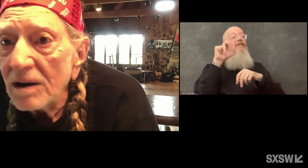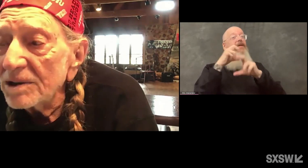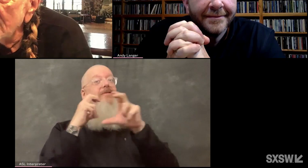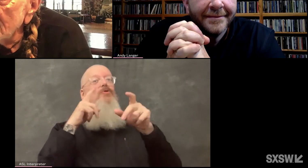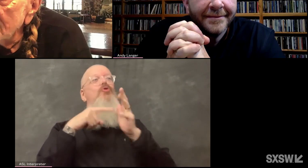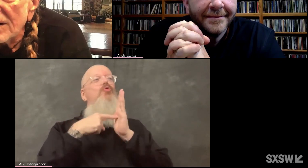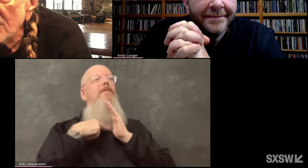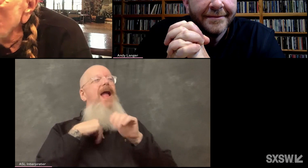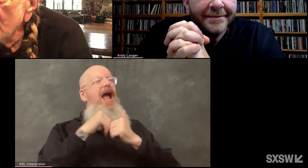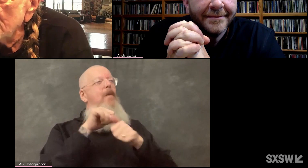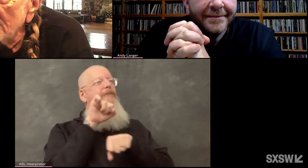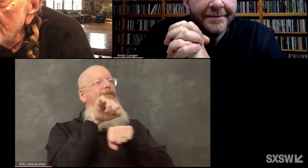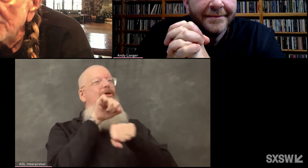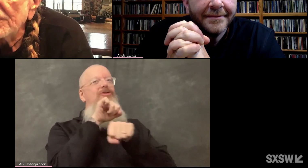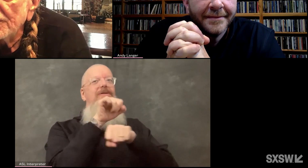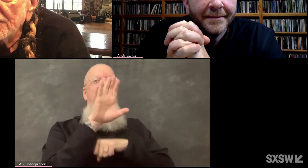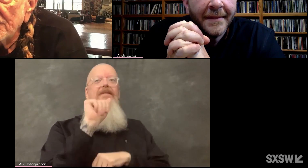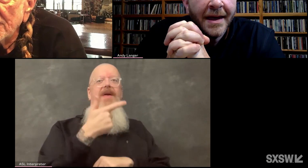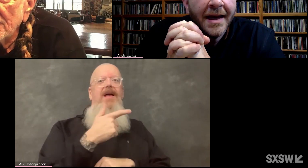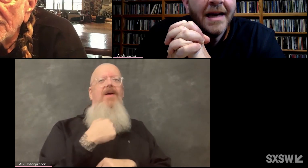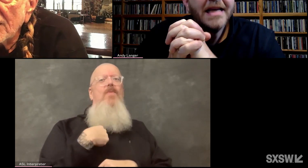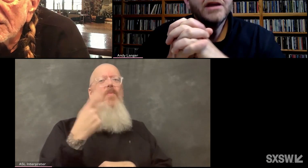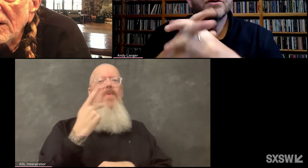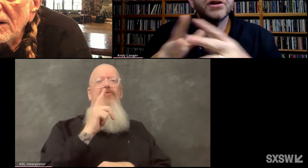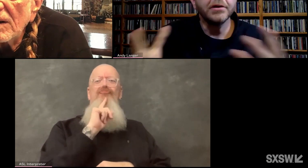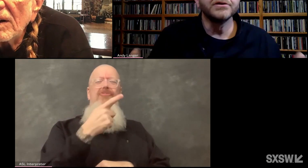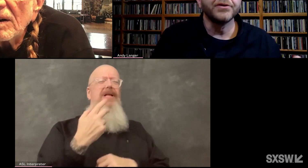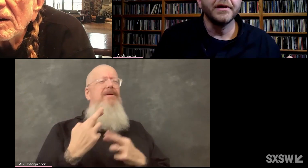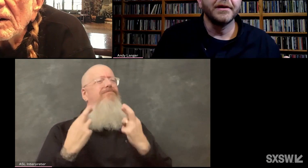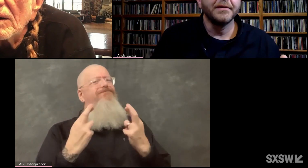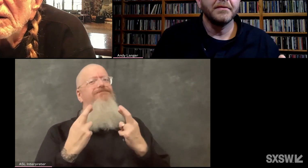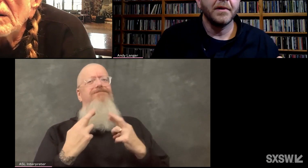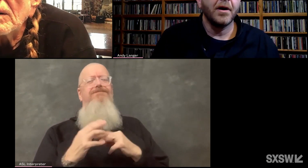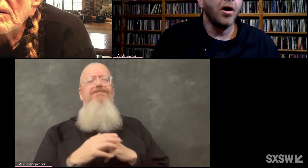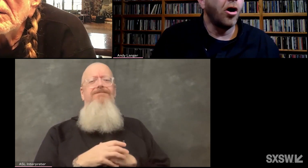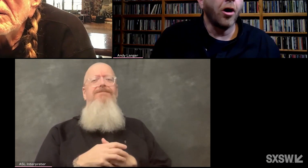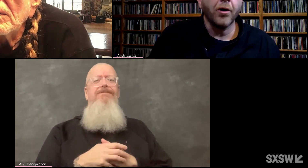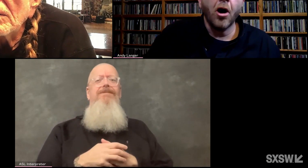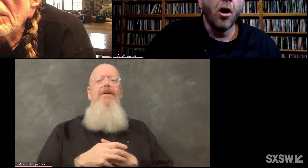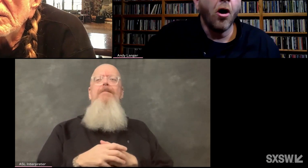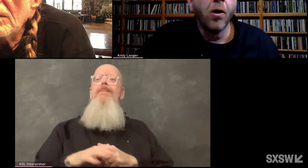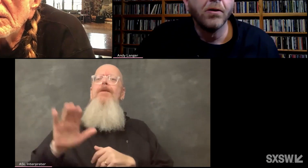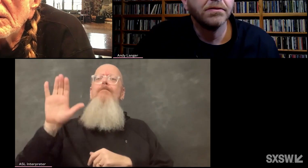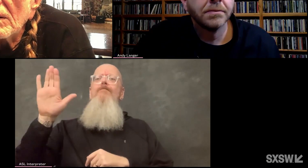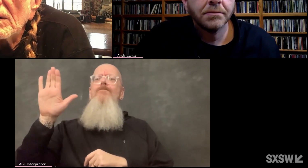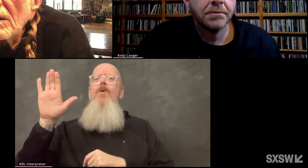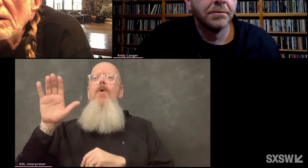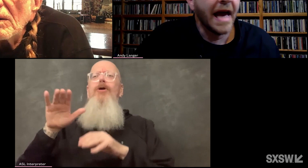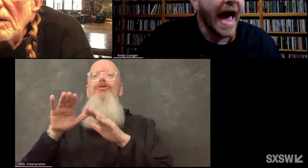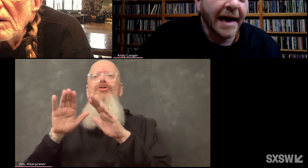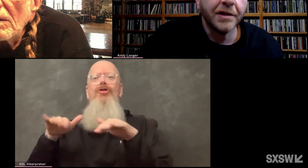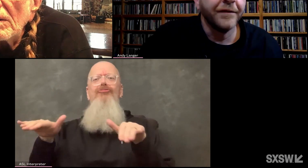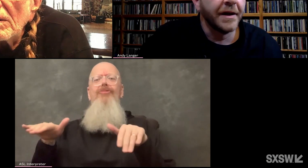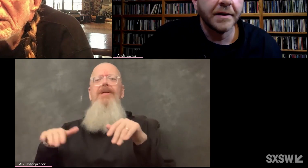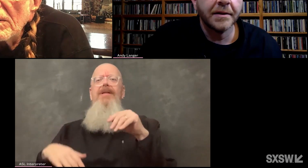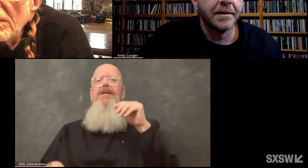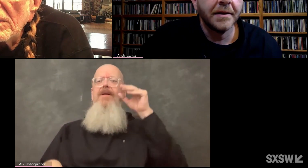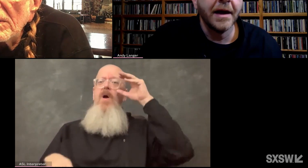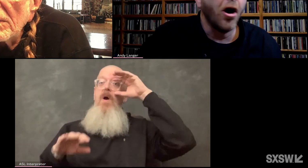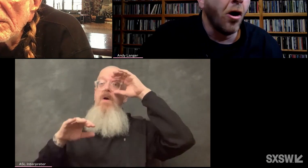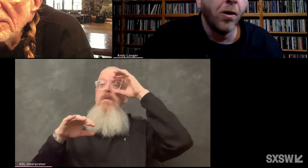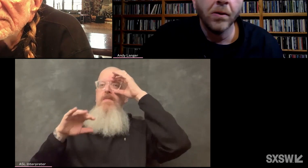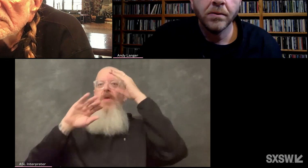no, Ali and I were great buddies. Your children are all activists.